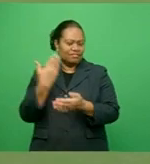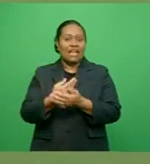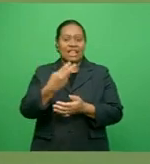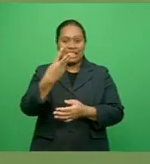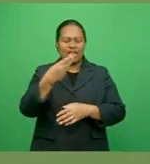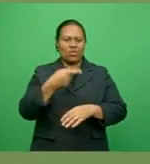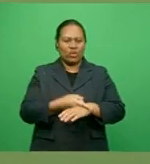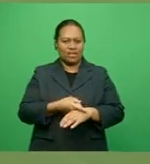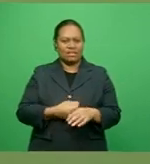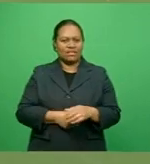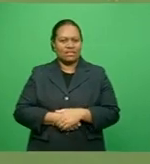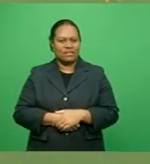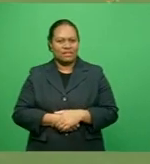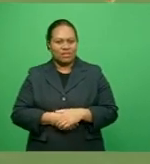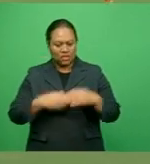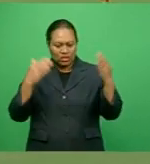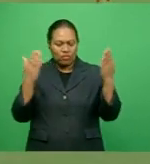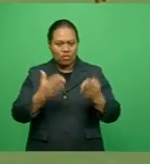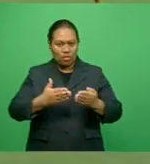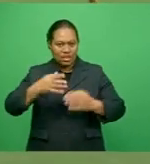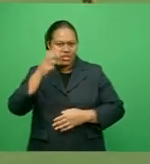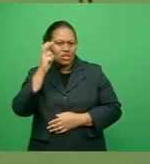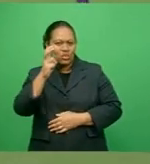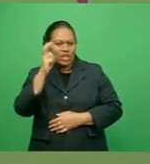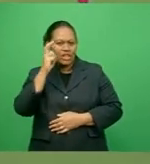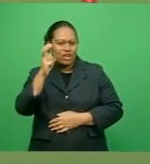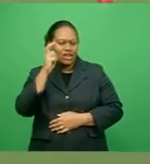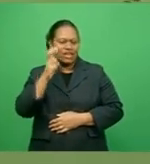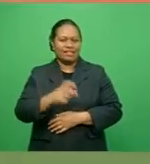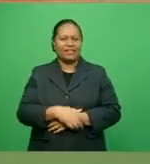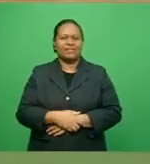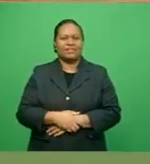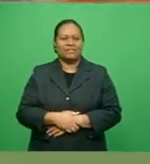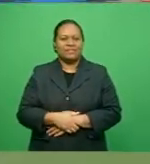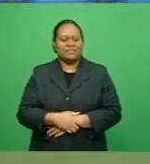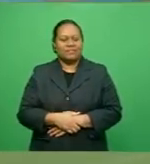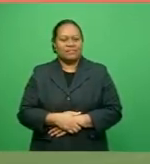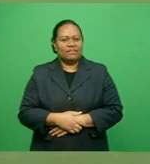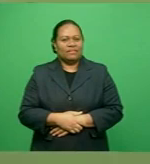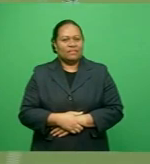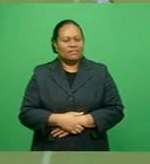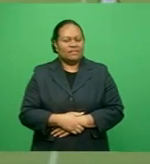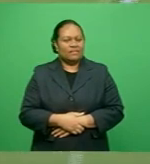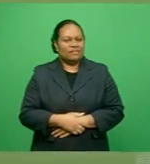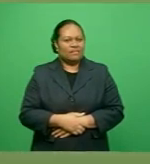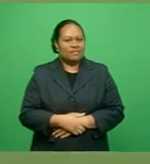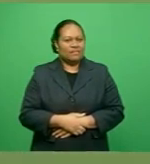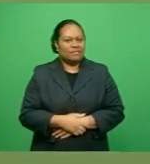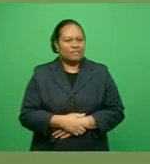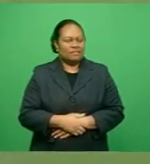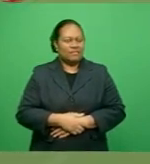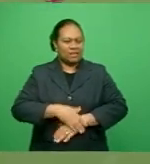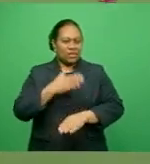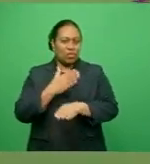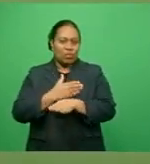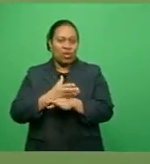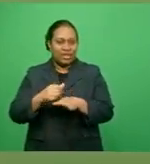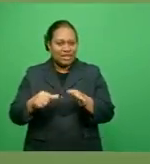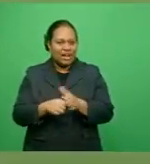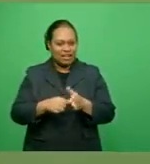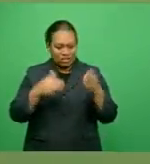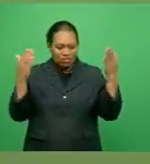I think looking at the BFL games and other tournaments that's the only area we have been working on very hard I think.